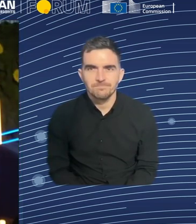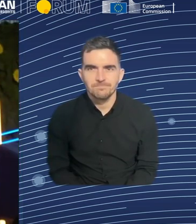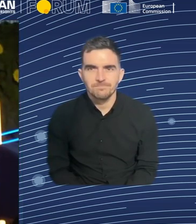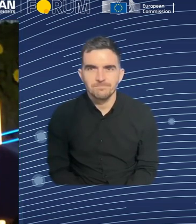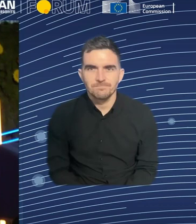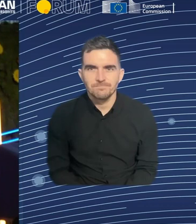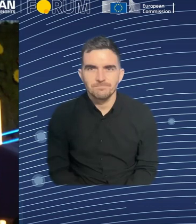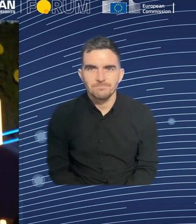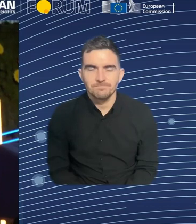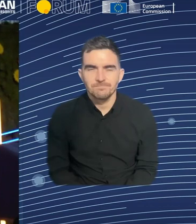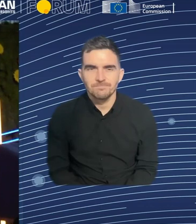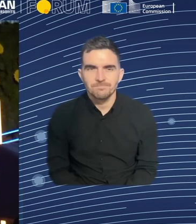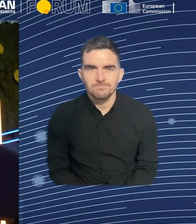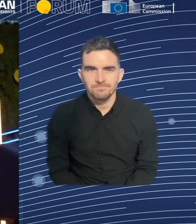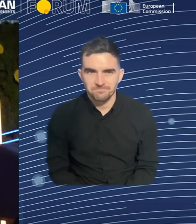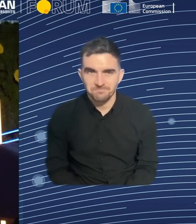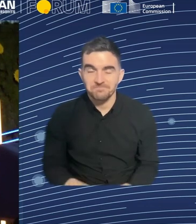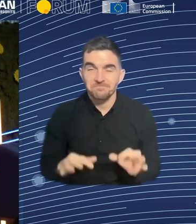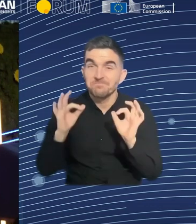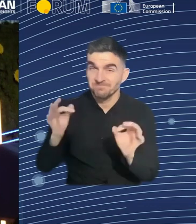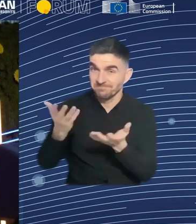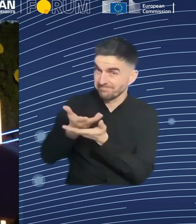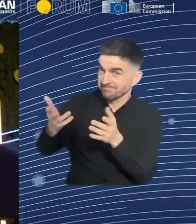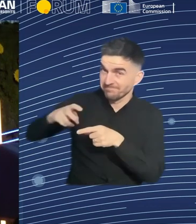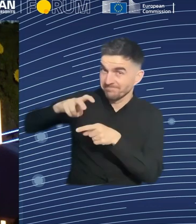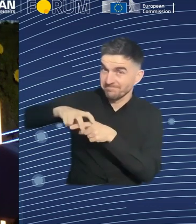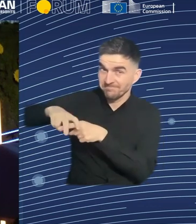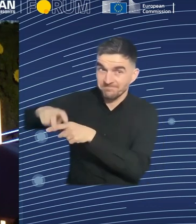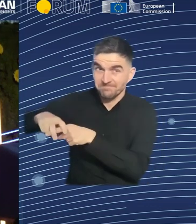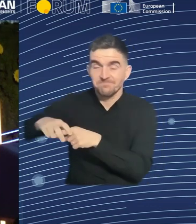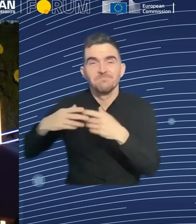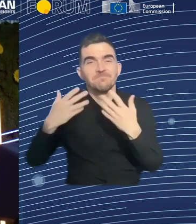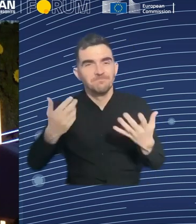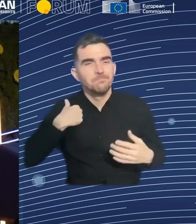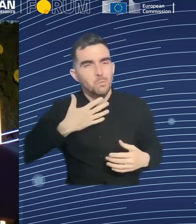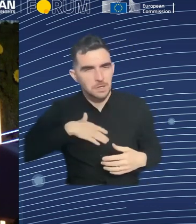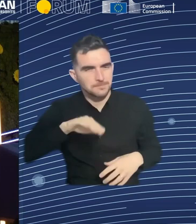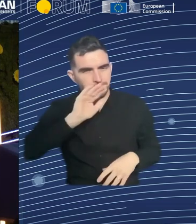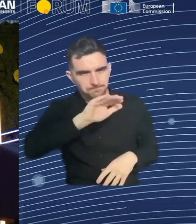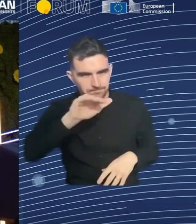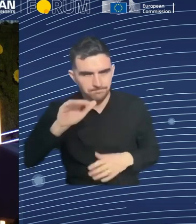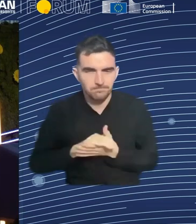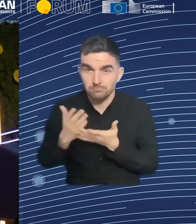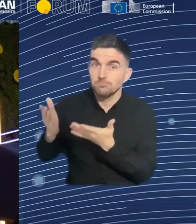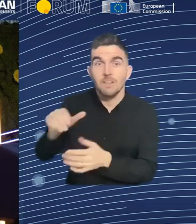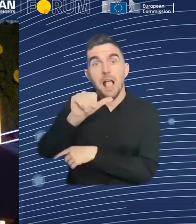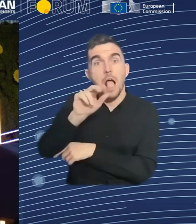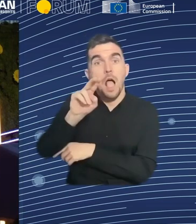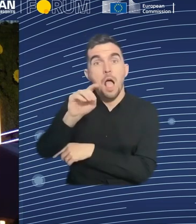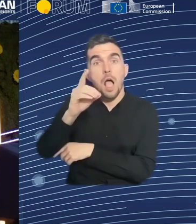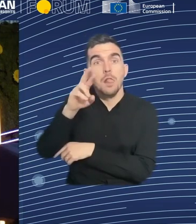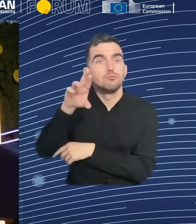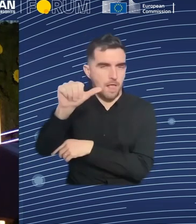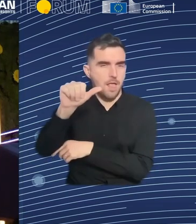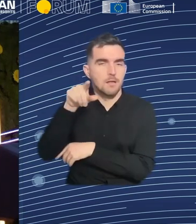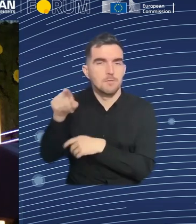Right. Let me remind you once again, Andrea Nalles, chair of the executive board of the Federal Employment Agency of Germany. Welcome. Thanks so much